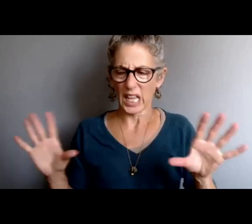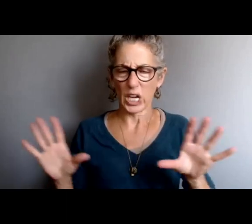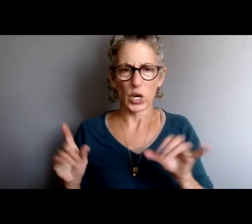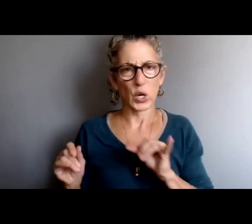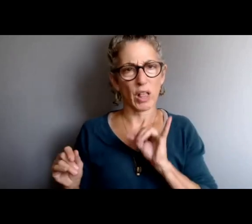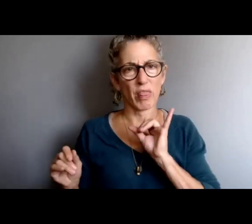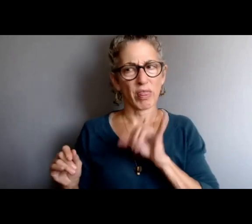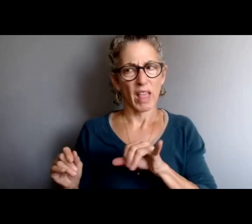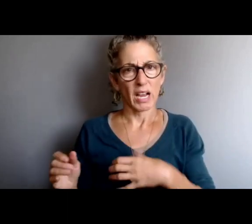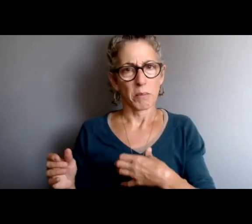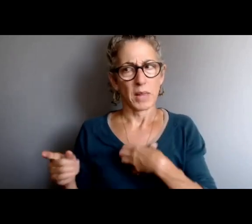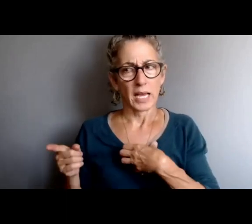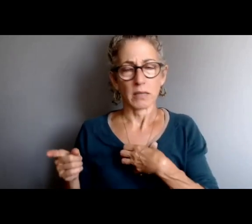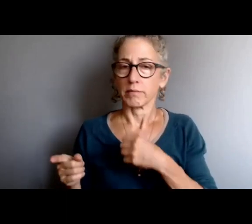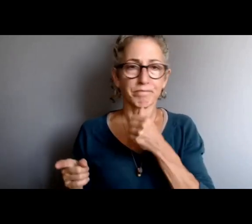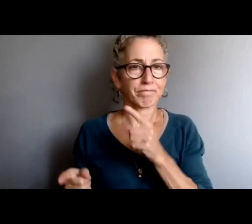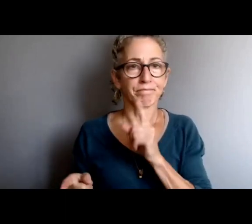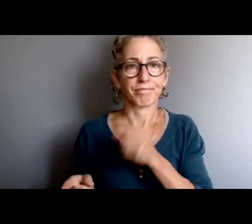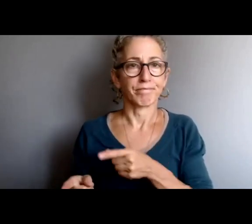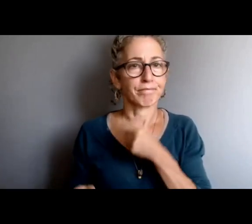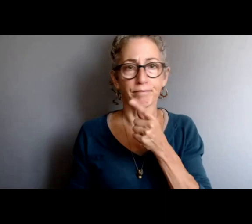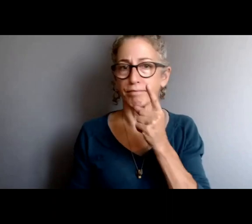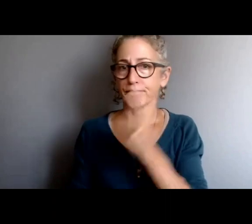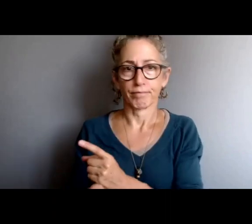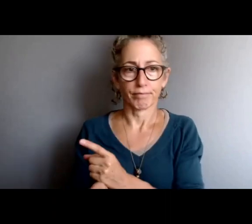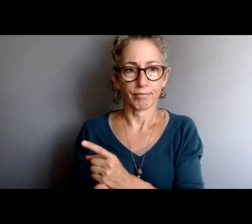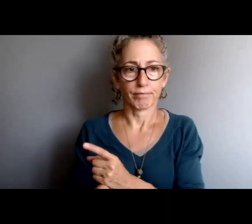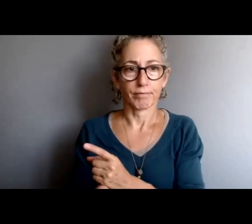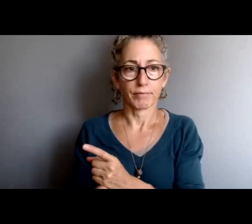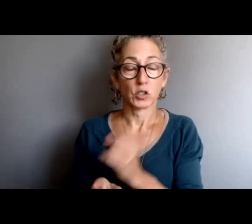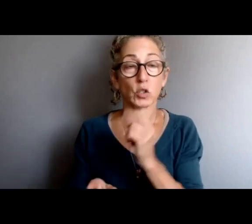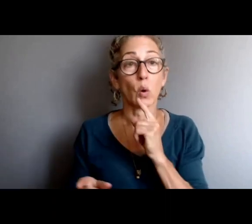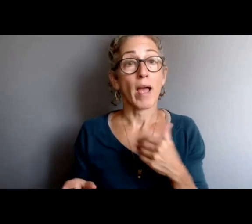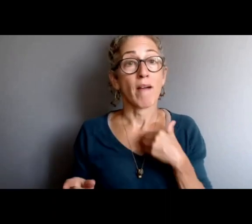occurred and was proper and lawful. So that's a higher standard.